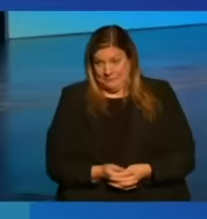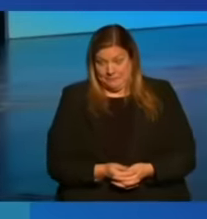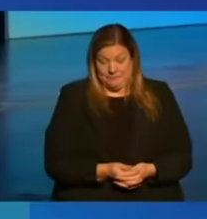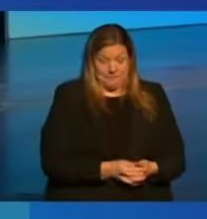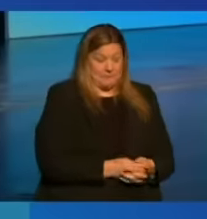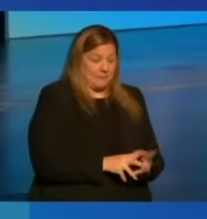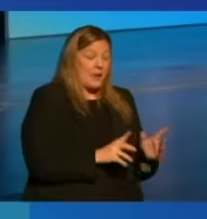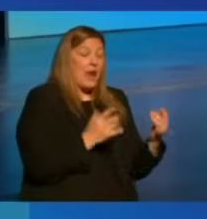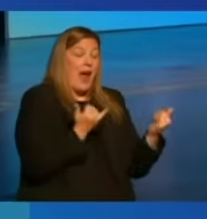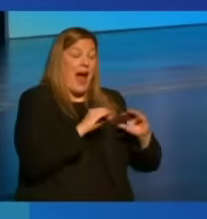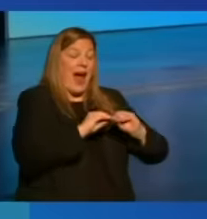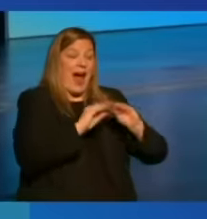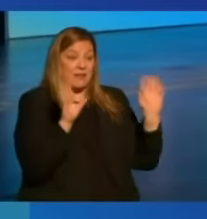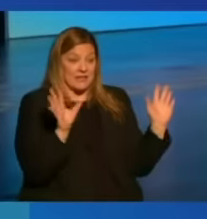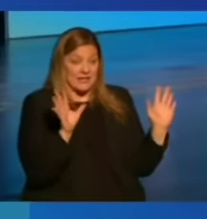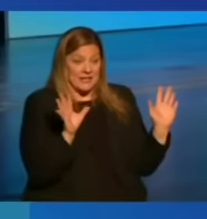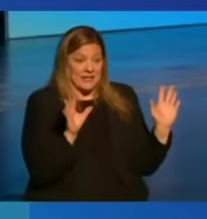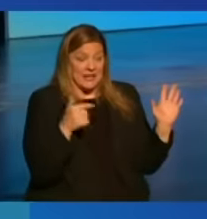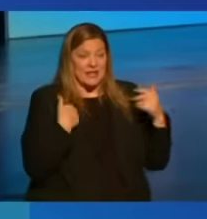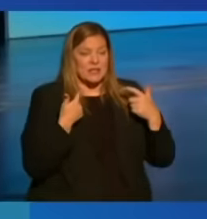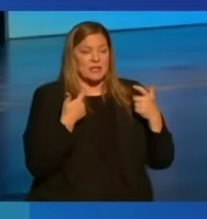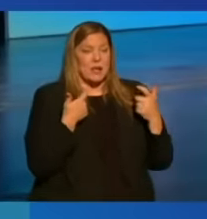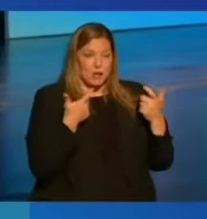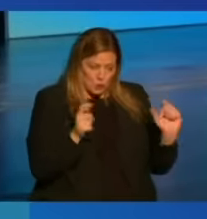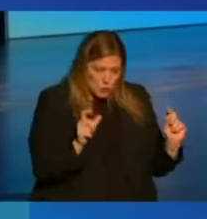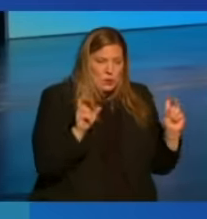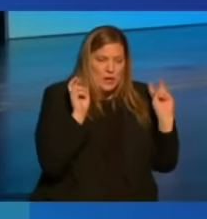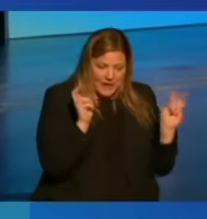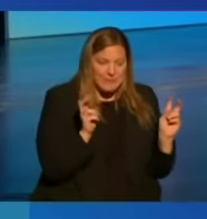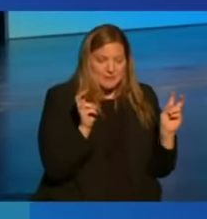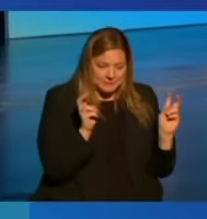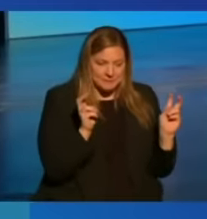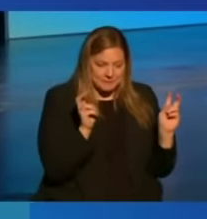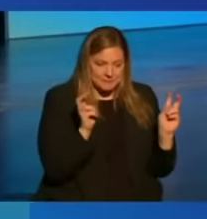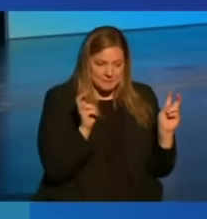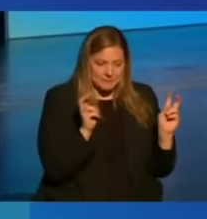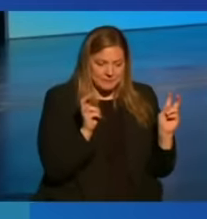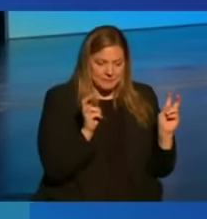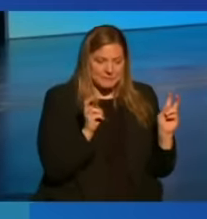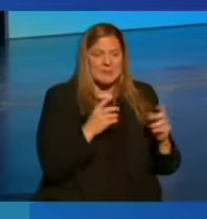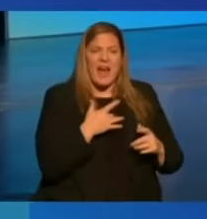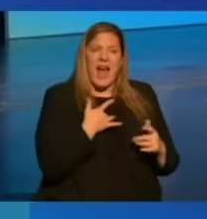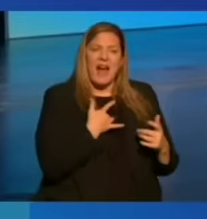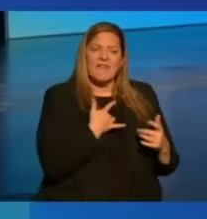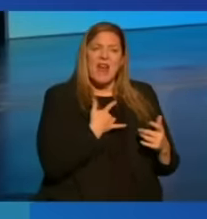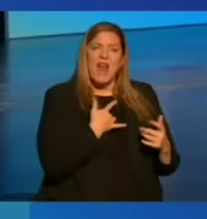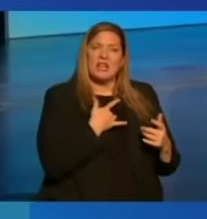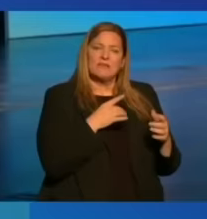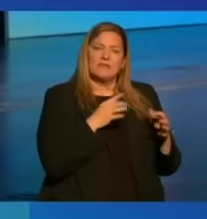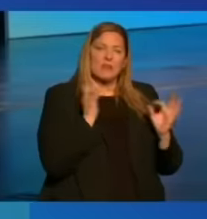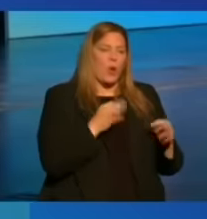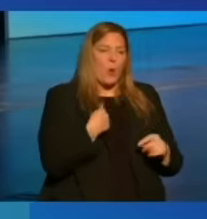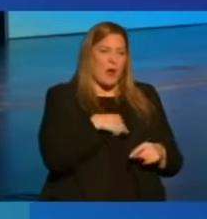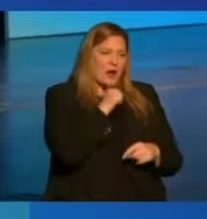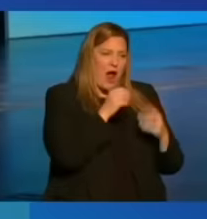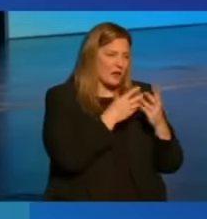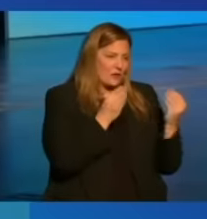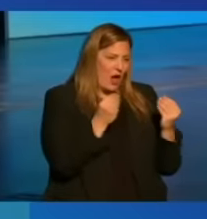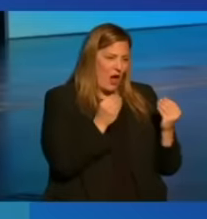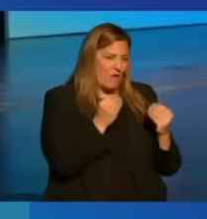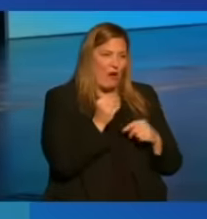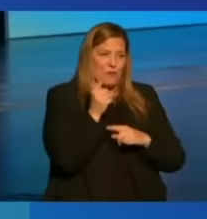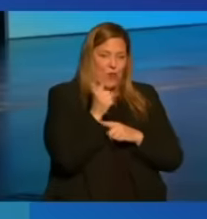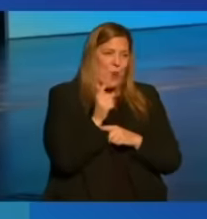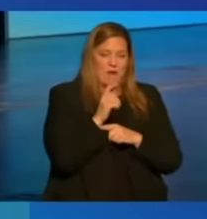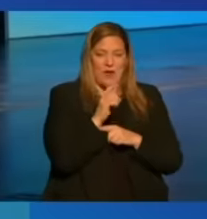Now, obviously, this is a huge topic. But I am fairly certain we will not solve the problems of 21st century